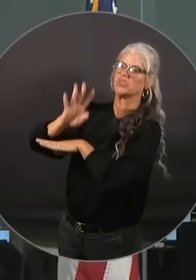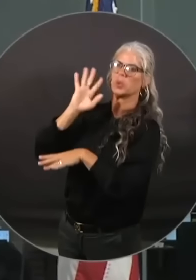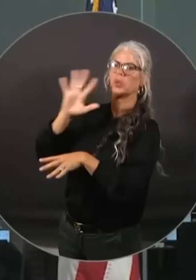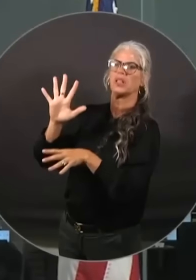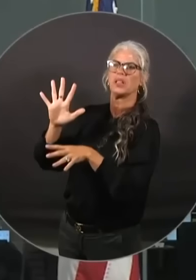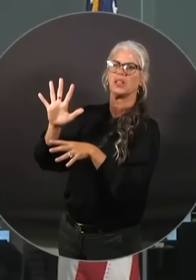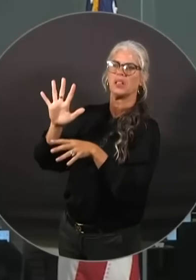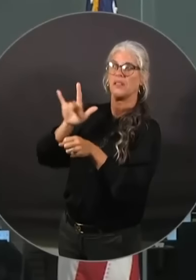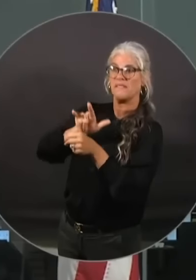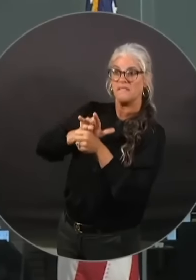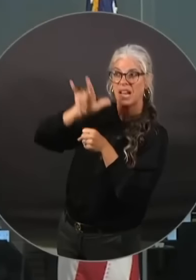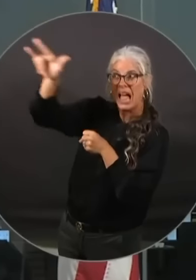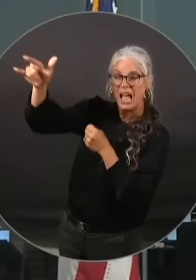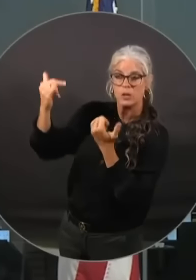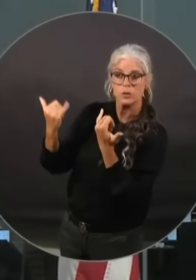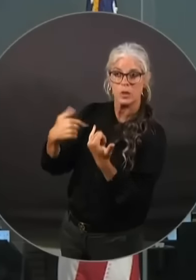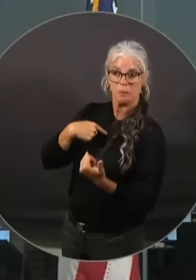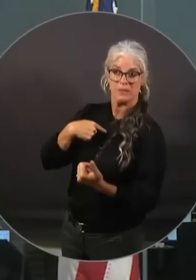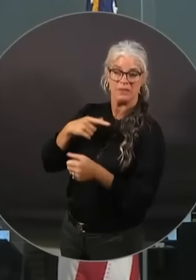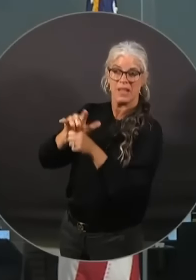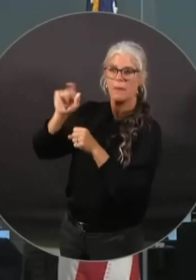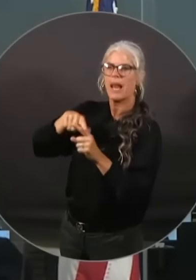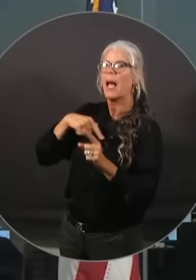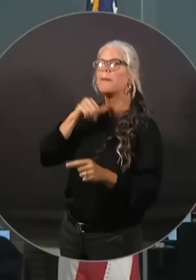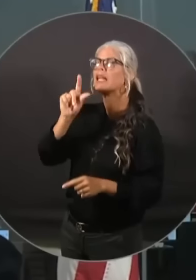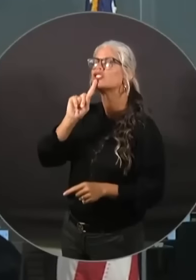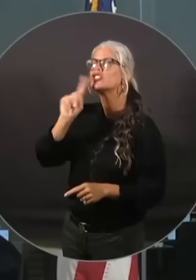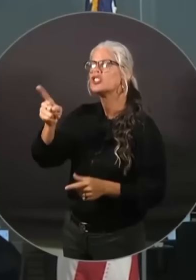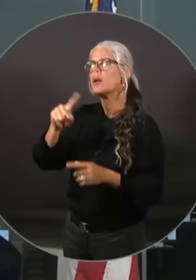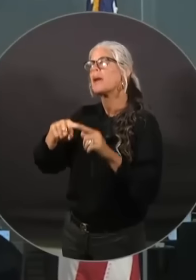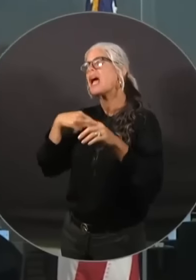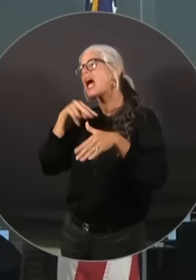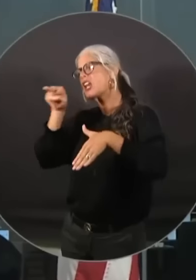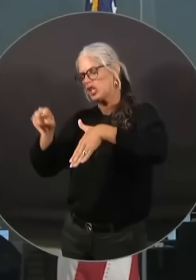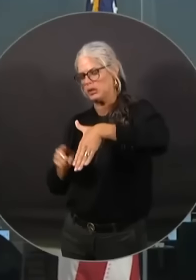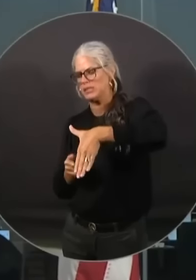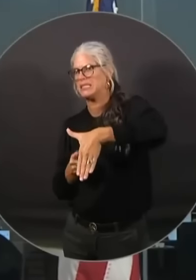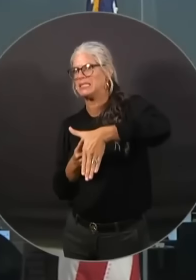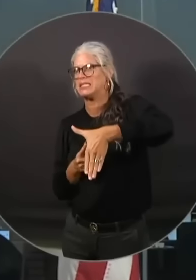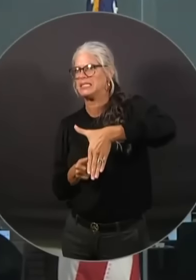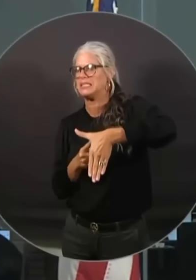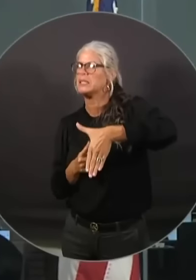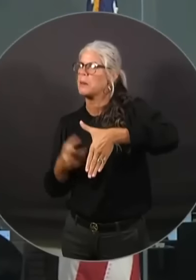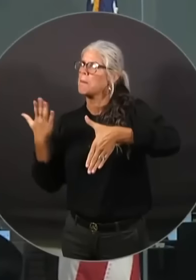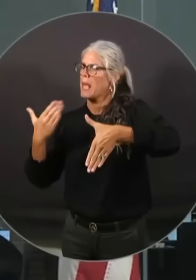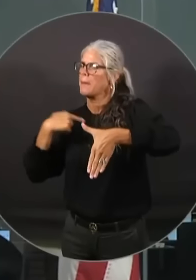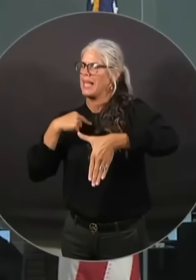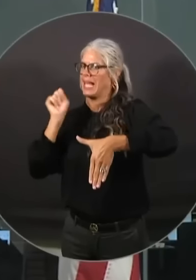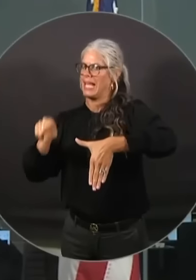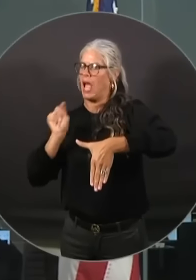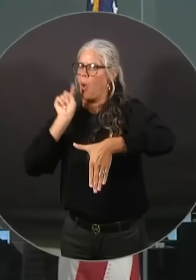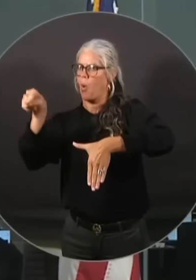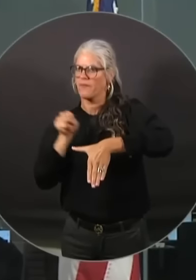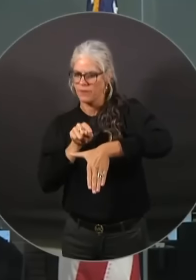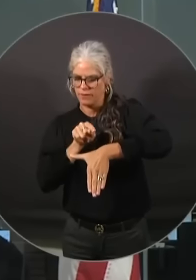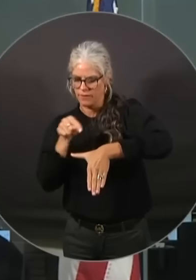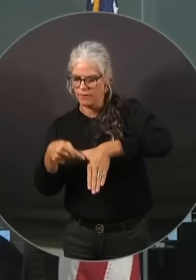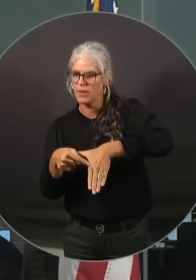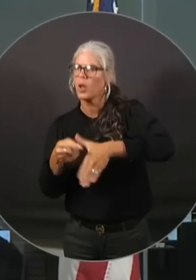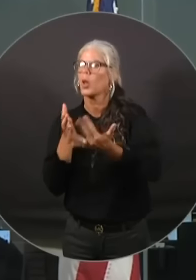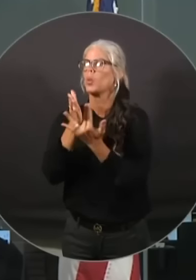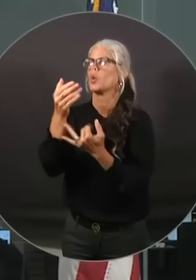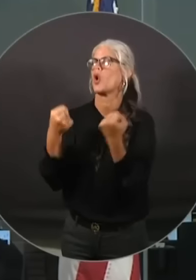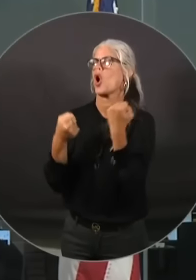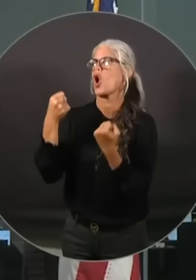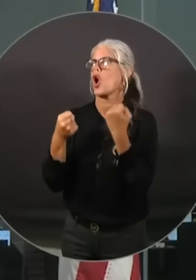but you know if you look at some of the places in the big bend that's obviously accessible via via ground transportation so we we may do